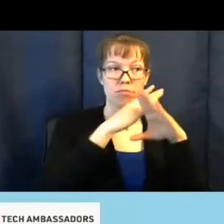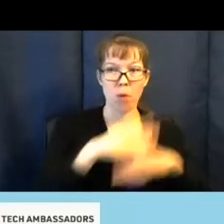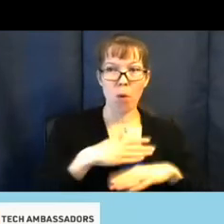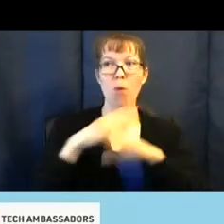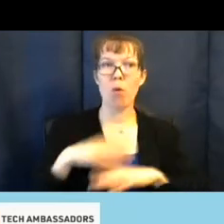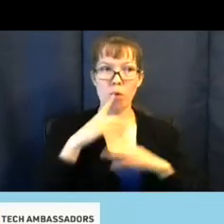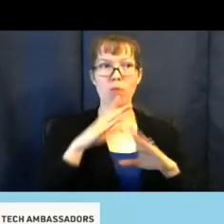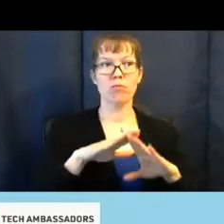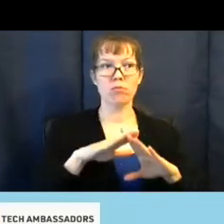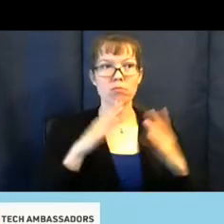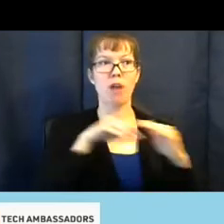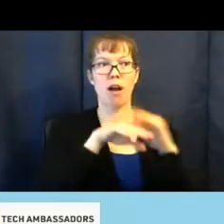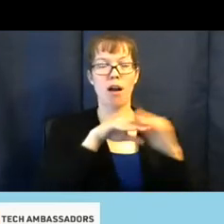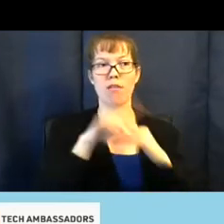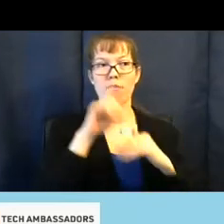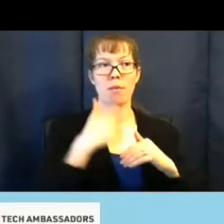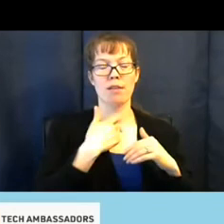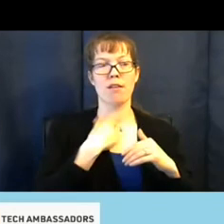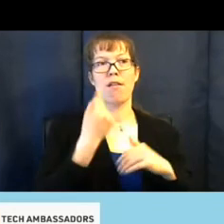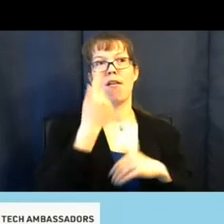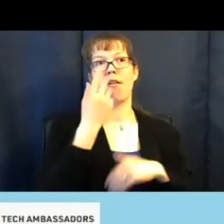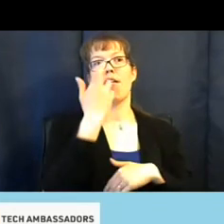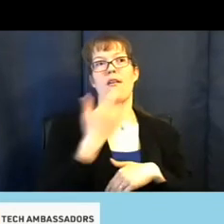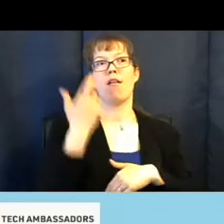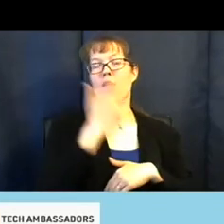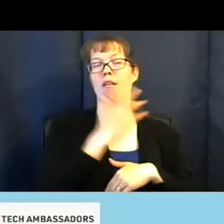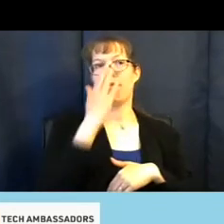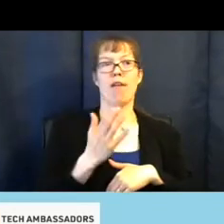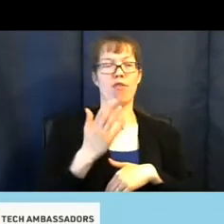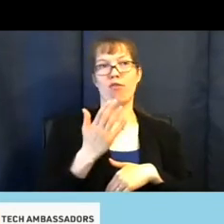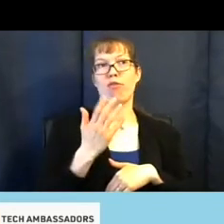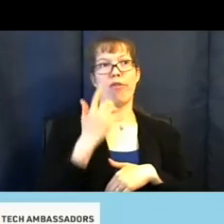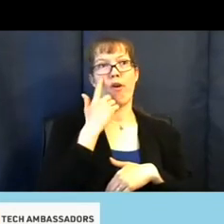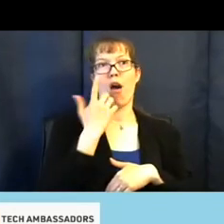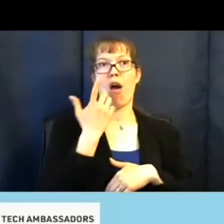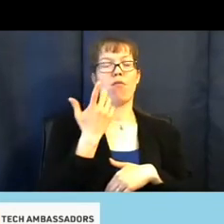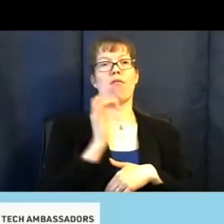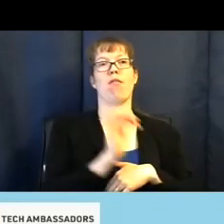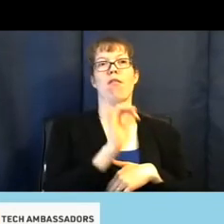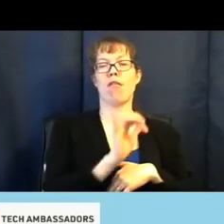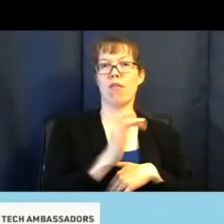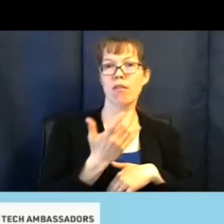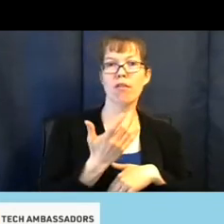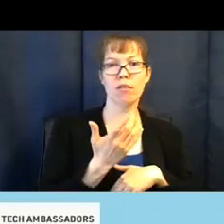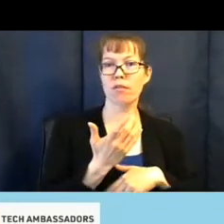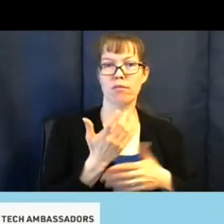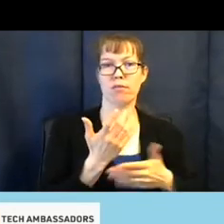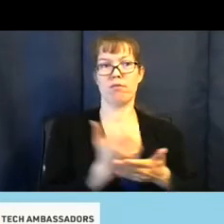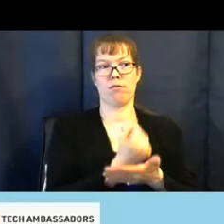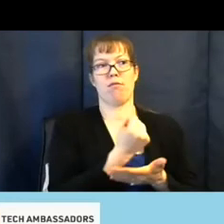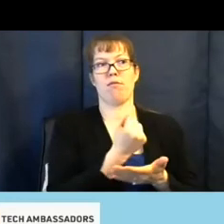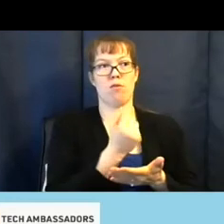personally, that I had never thought of getting the opportunity